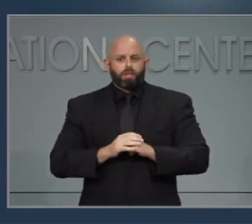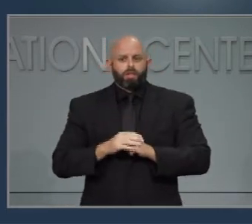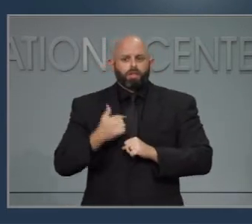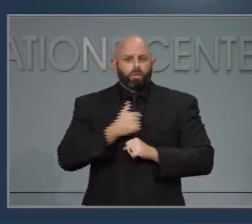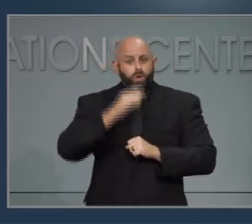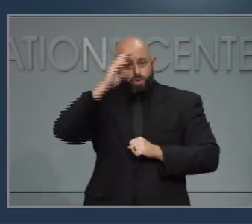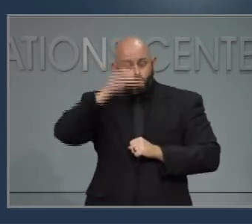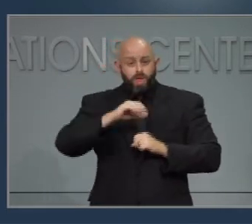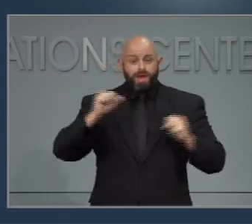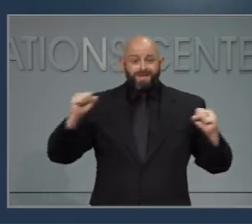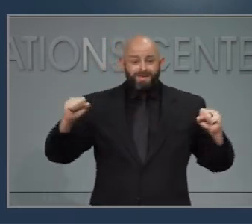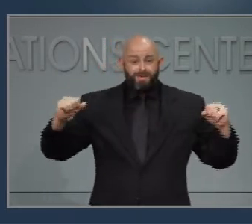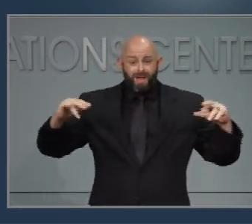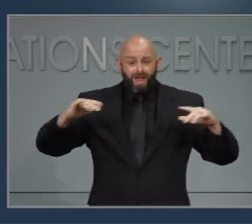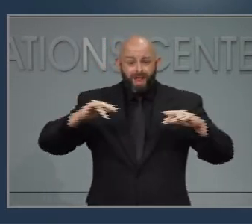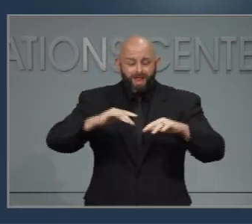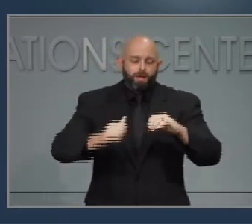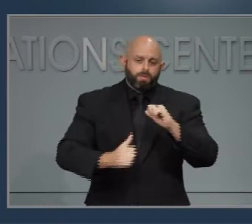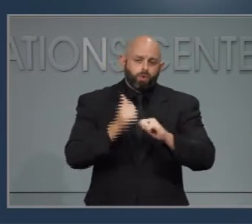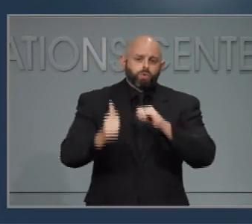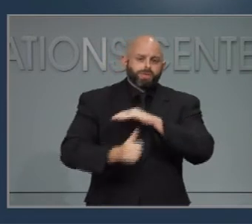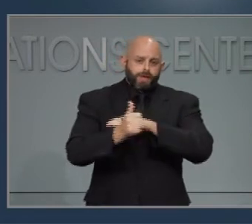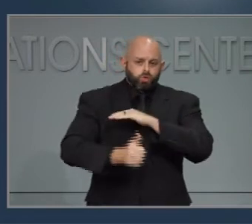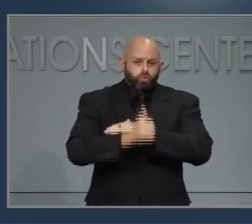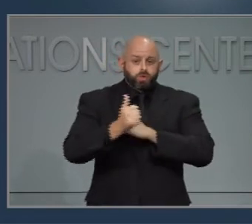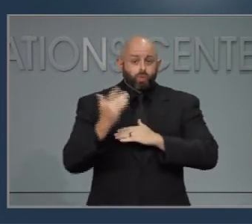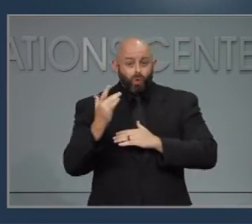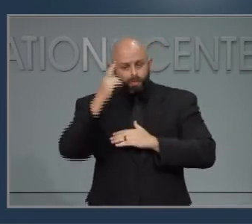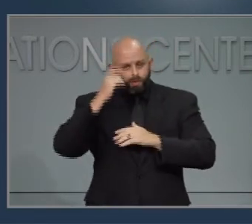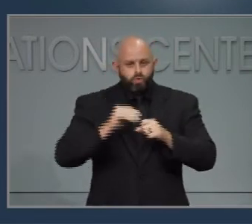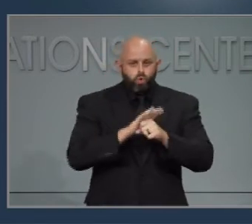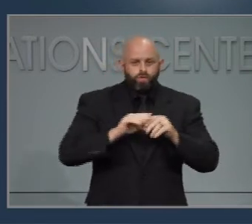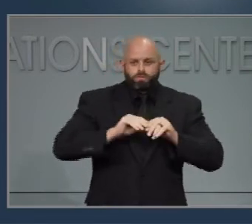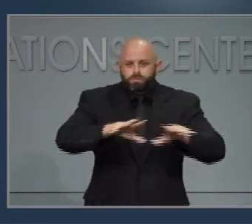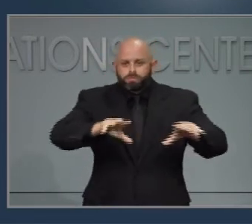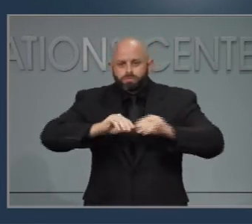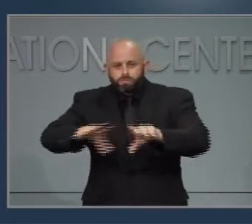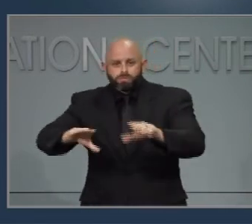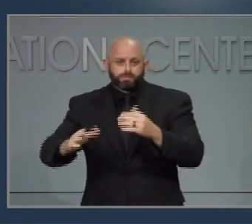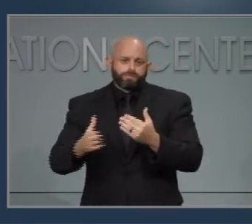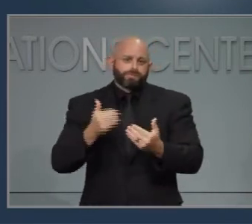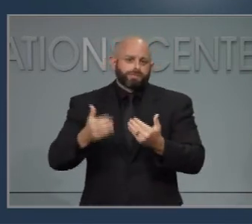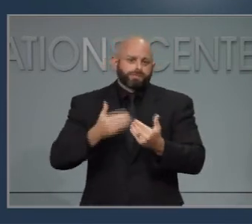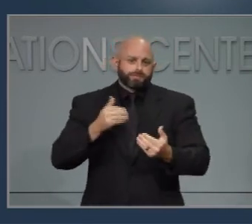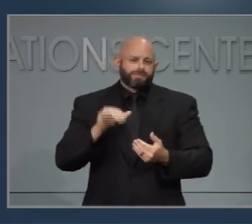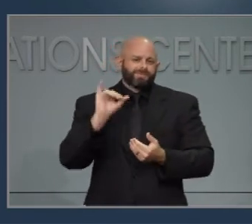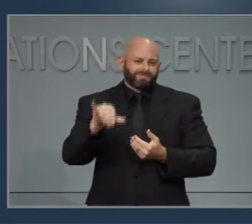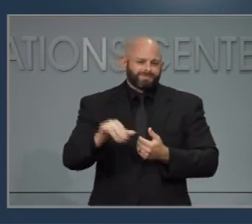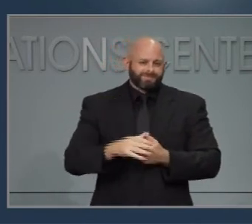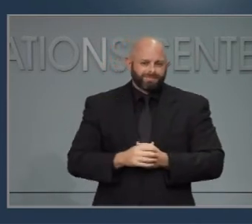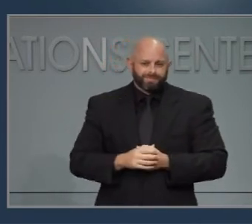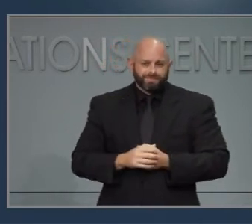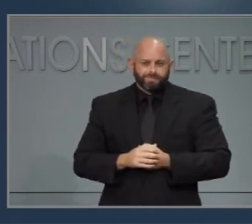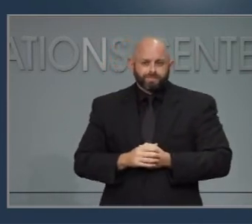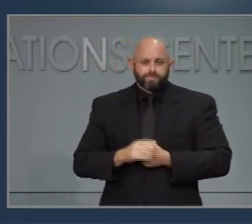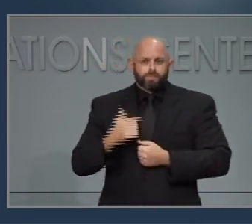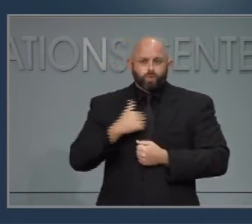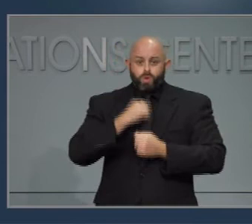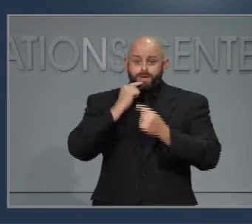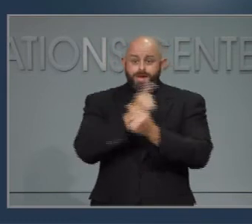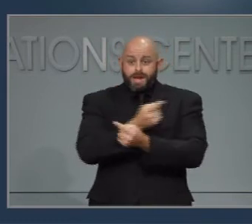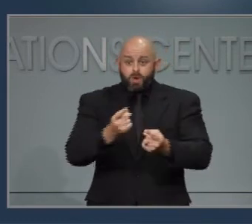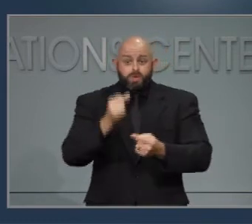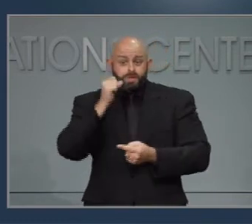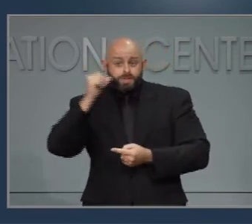gatherings are among the most dangerous settings for transmission of this deadly disease. Also, as we announced yesterday,